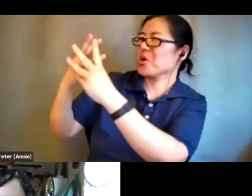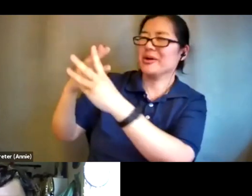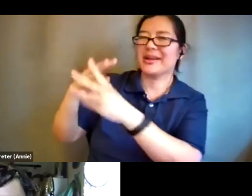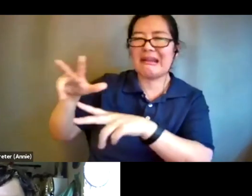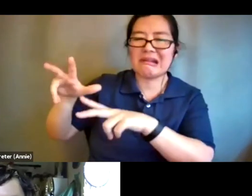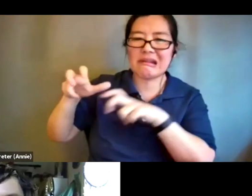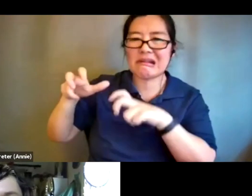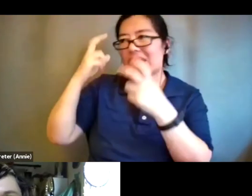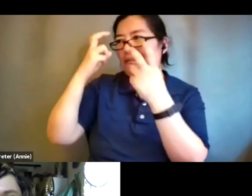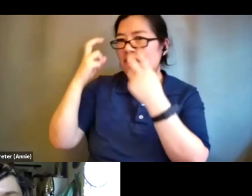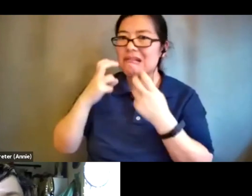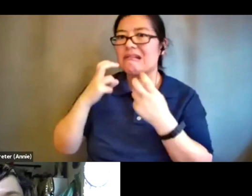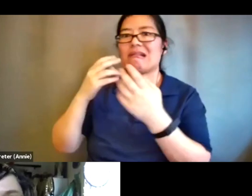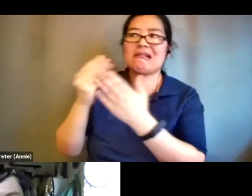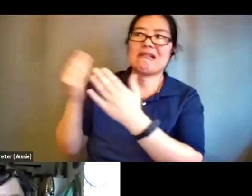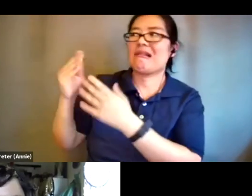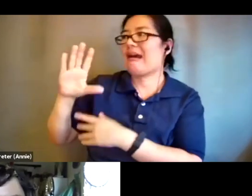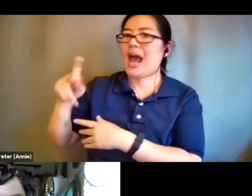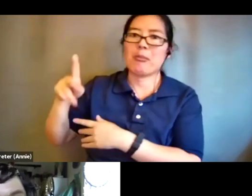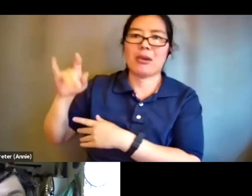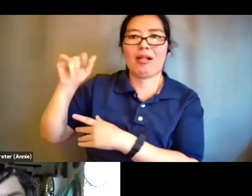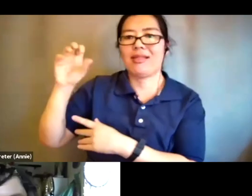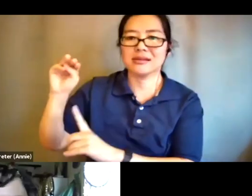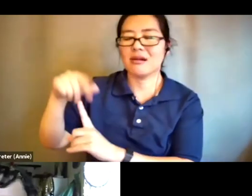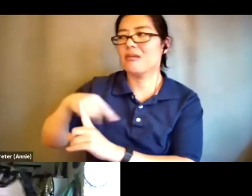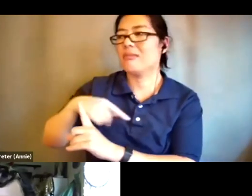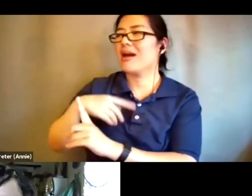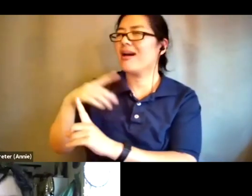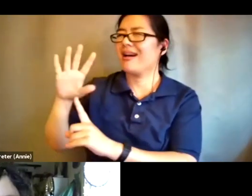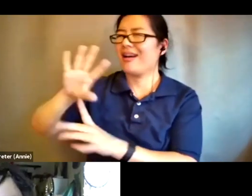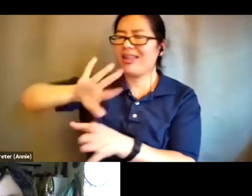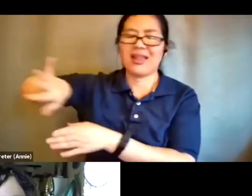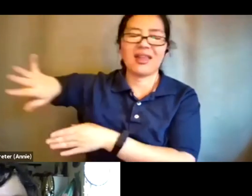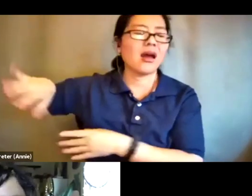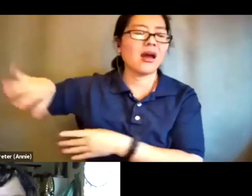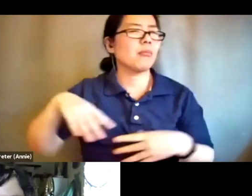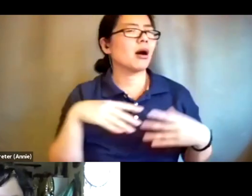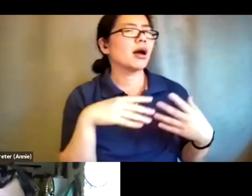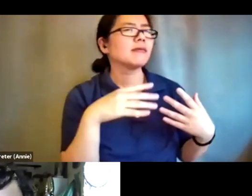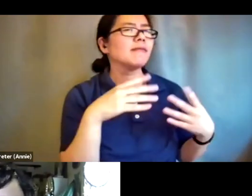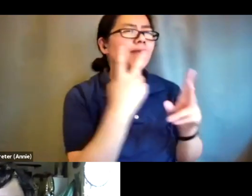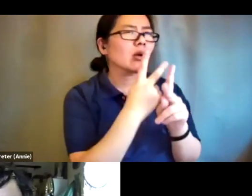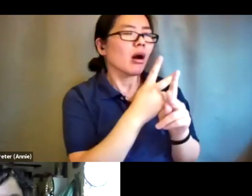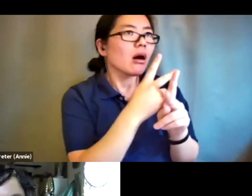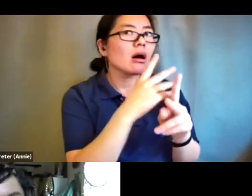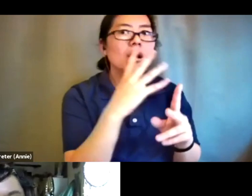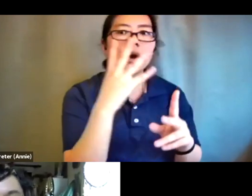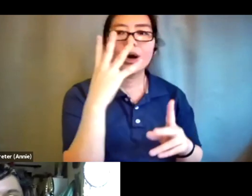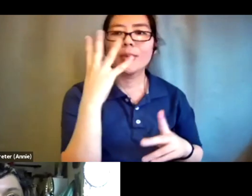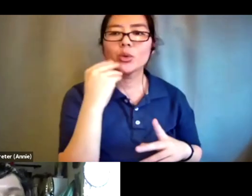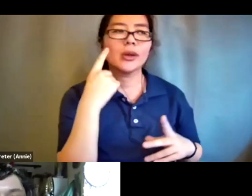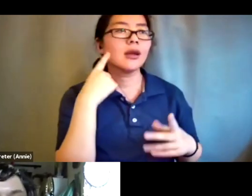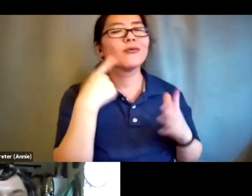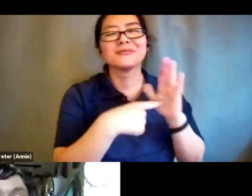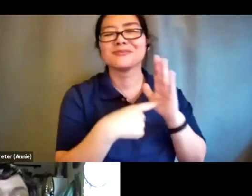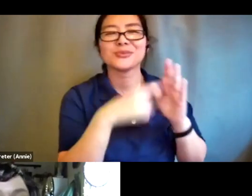for me like finding beauty in a moment like having a tree like shaking its leaves at me in a really seductive way is like